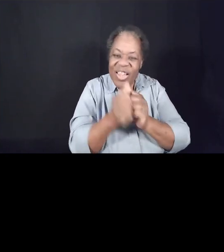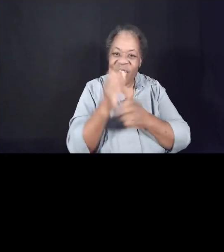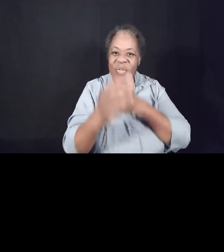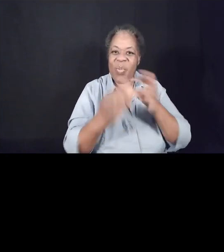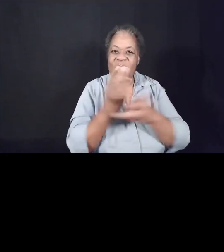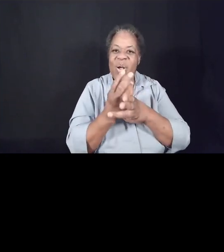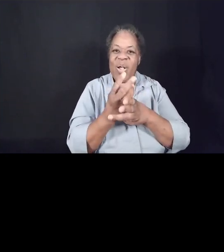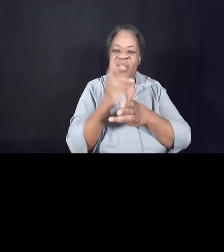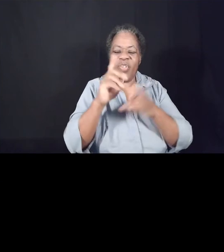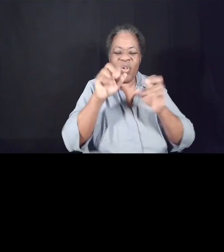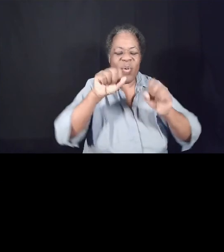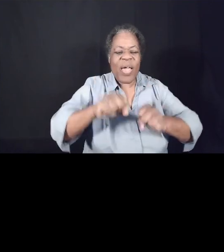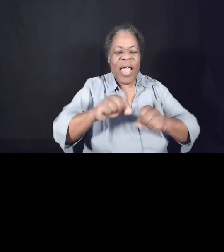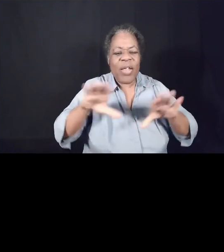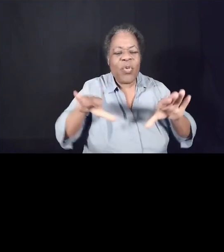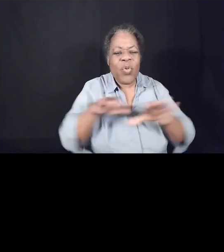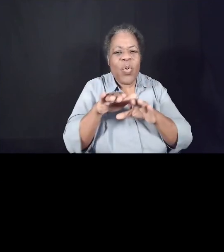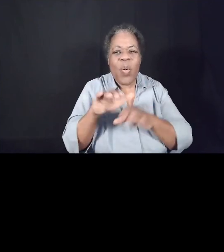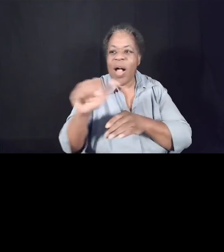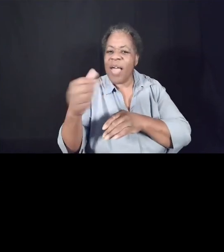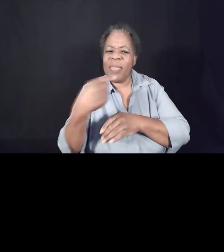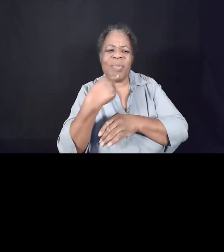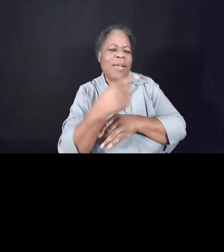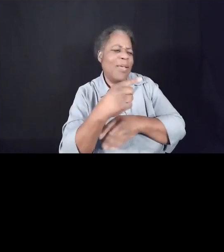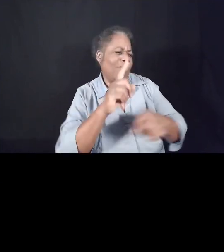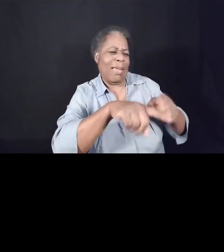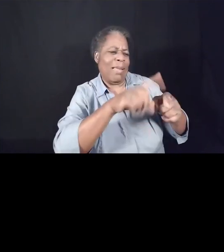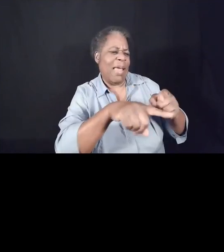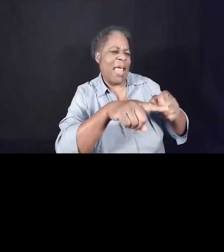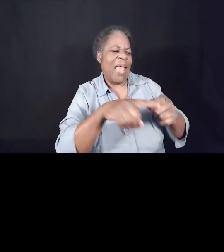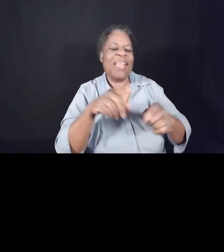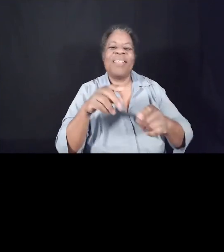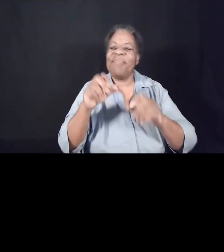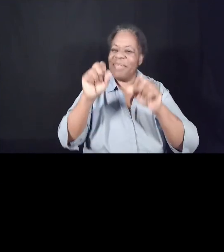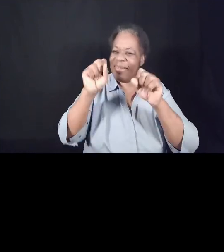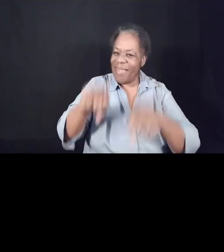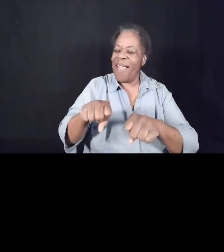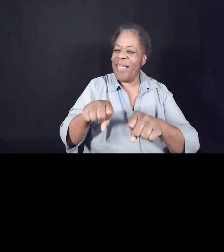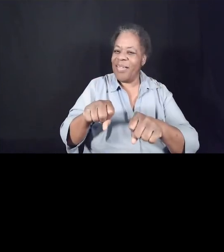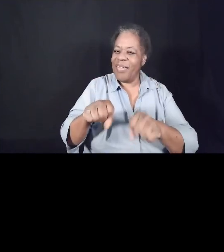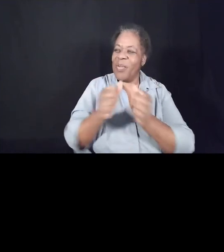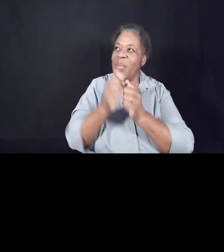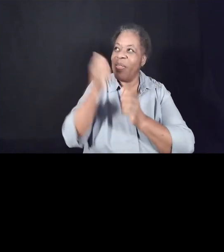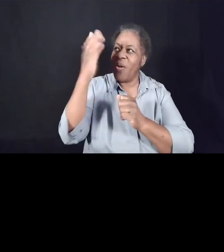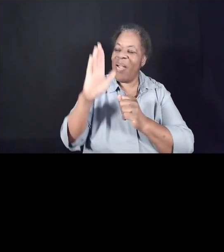what others claim cannot be done. Amen.